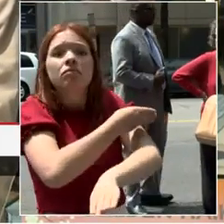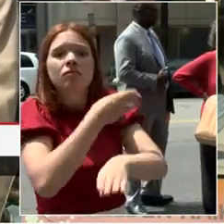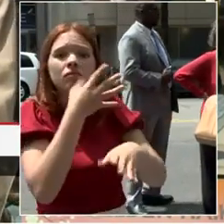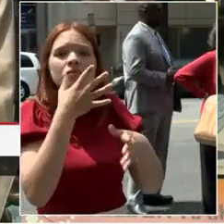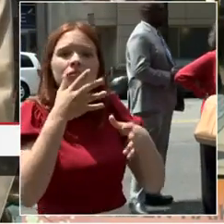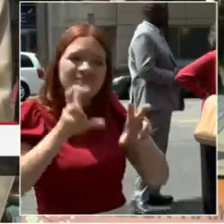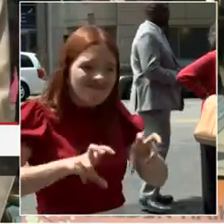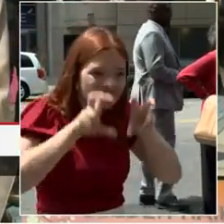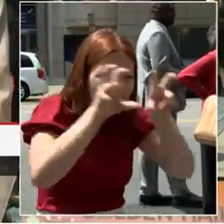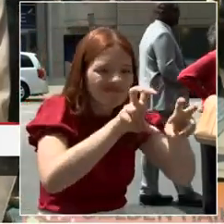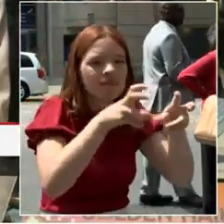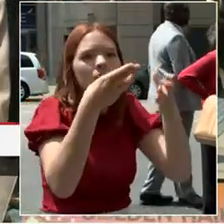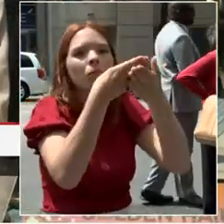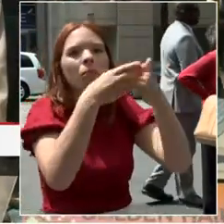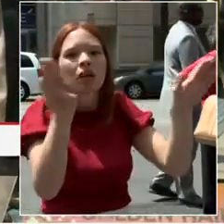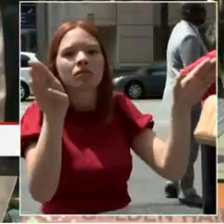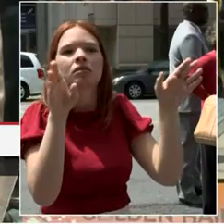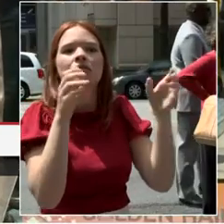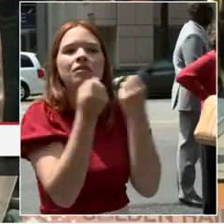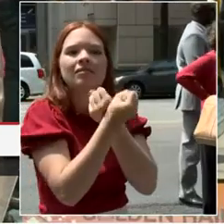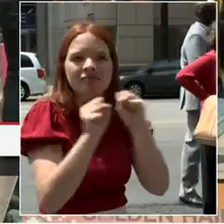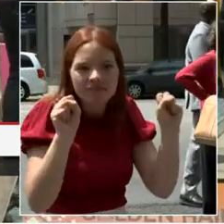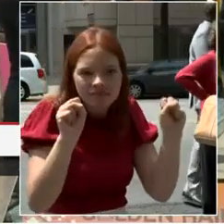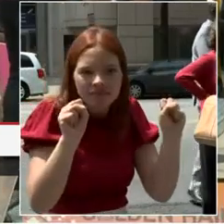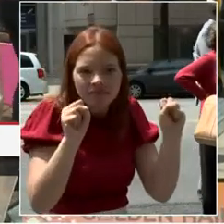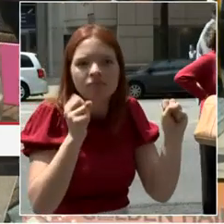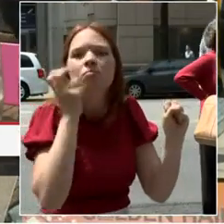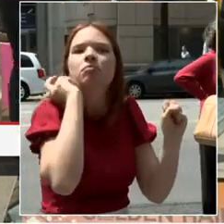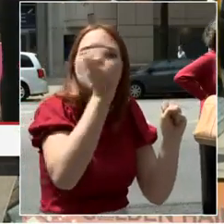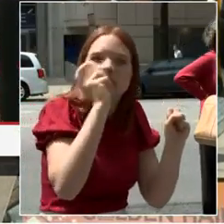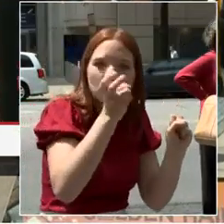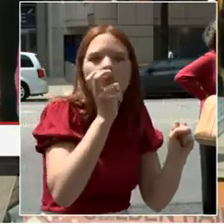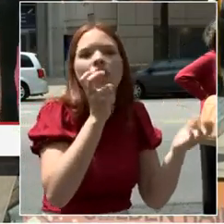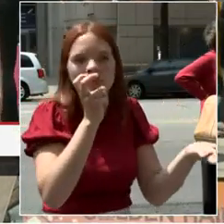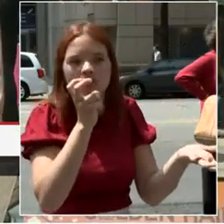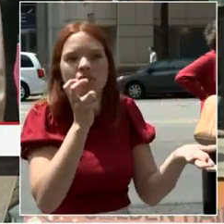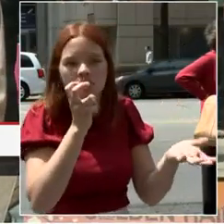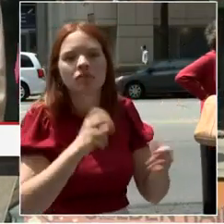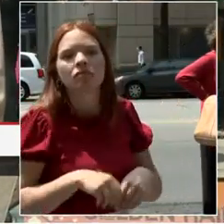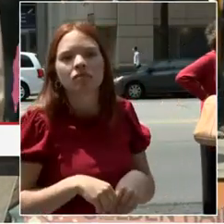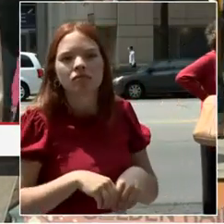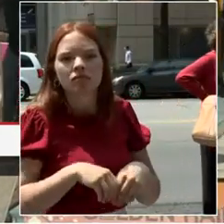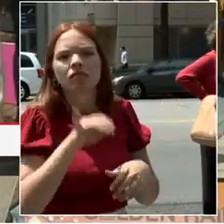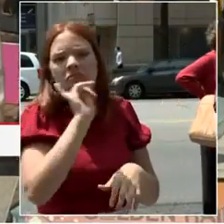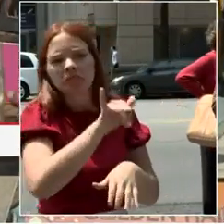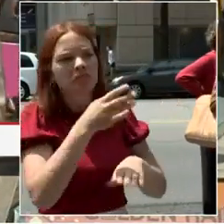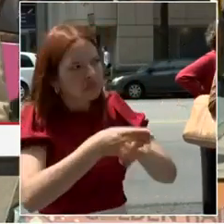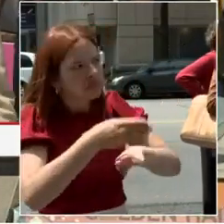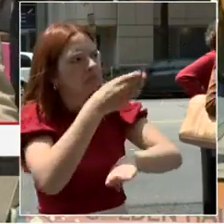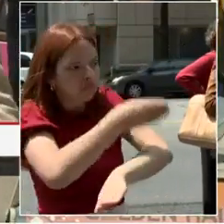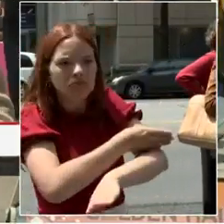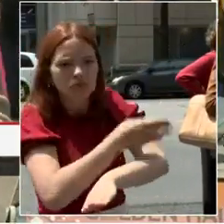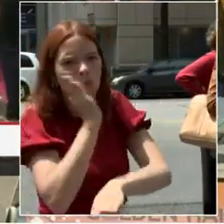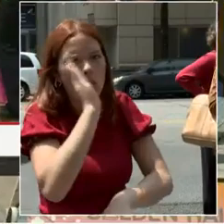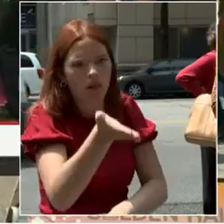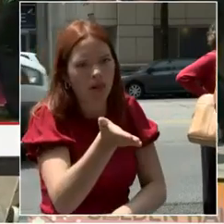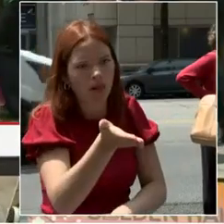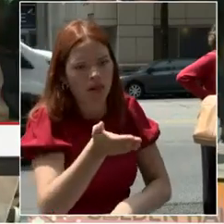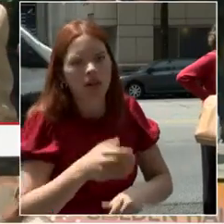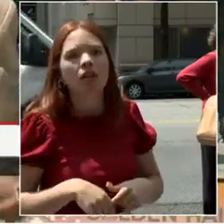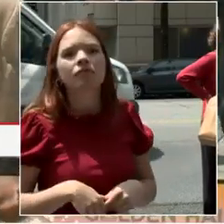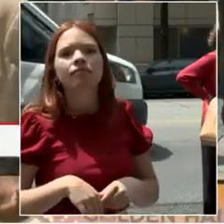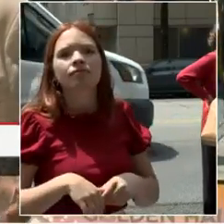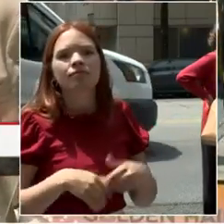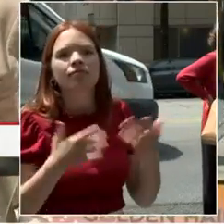really want to and I don't want to take our our mind off of this because the pandemic kind of disrupted this